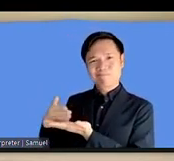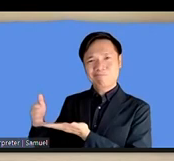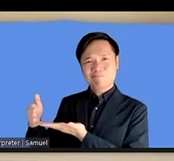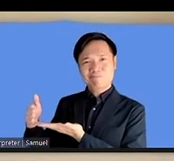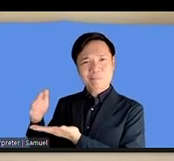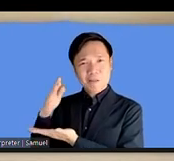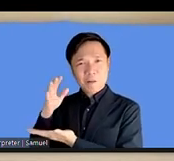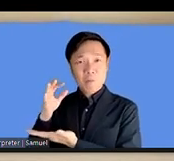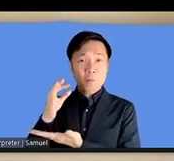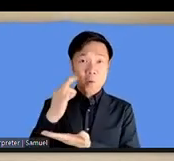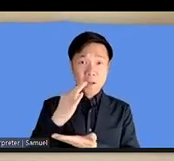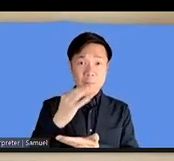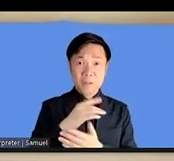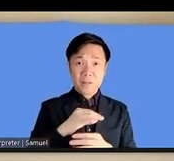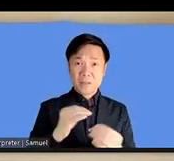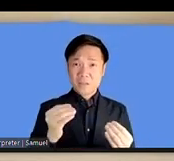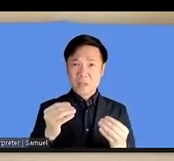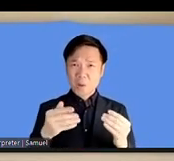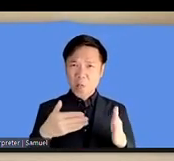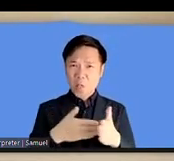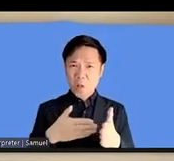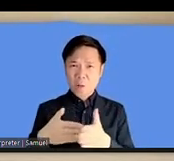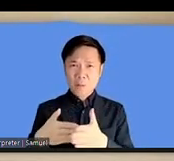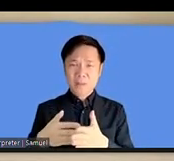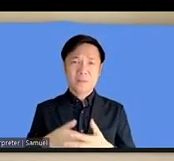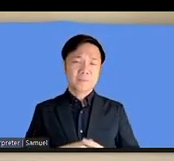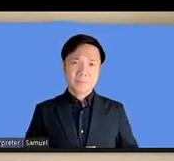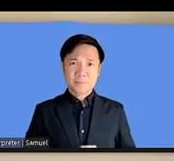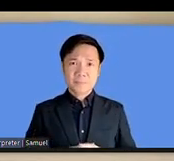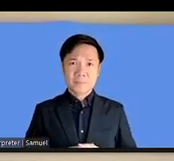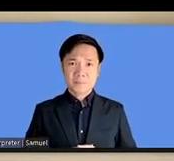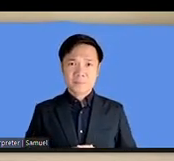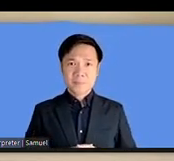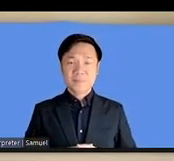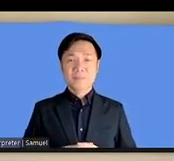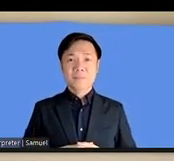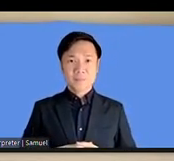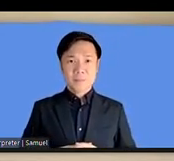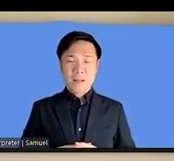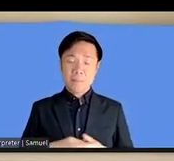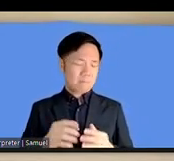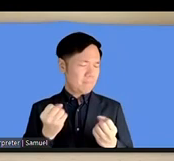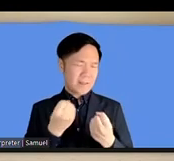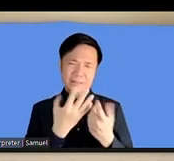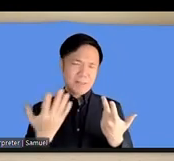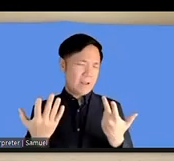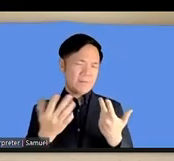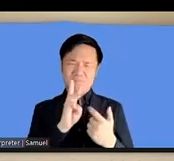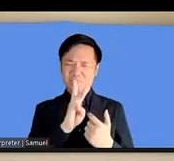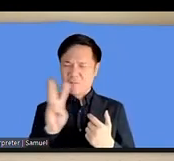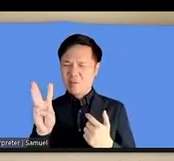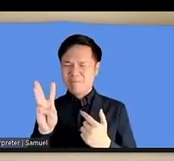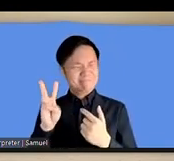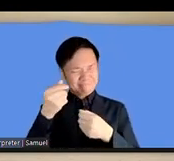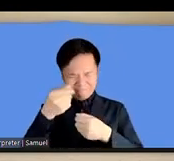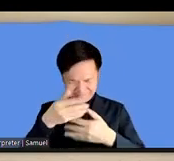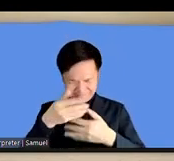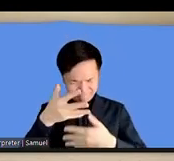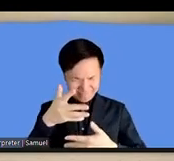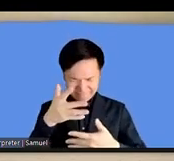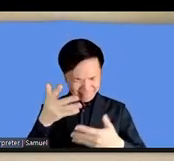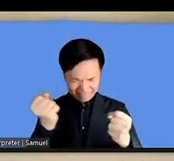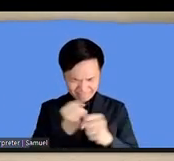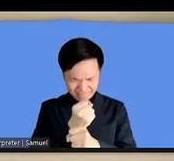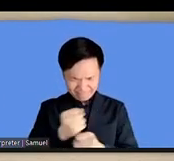complicated and basically in many on some levels uh doesn't work i mean i can go into some of the specifics uh